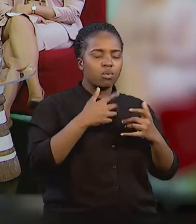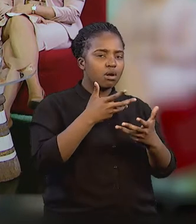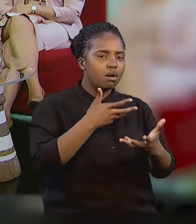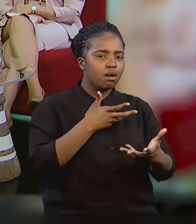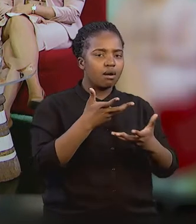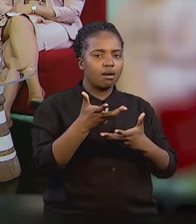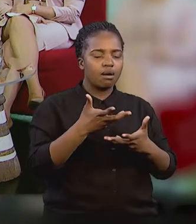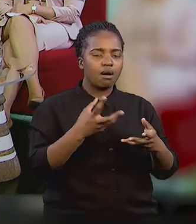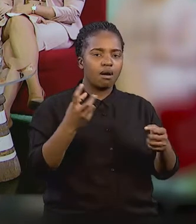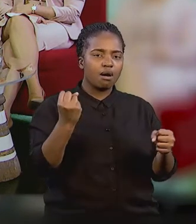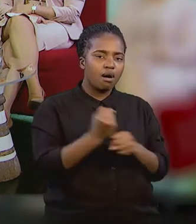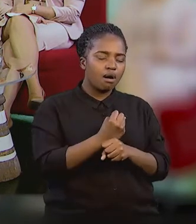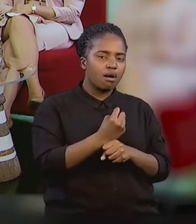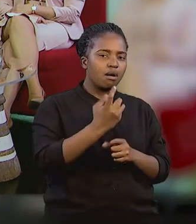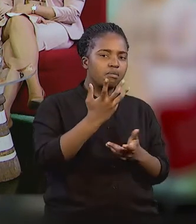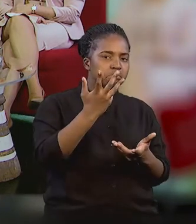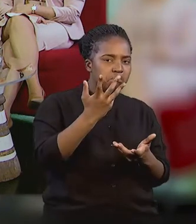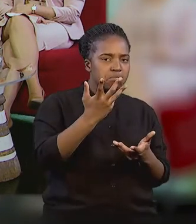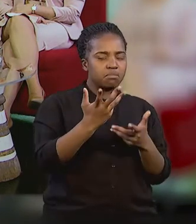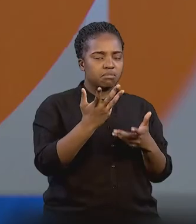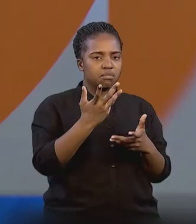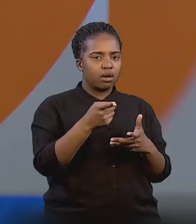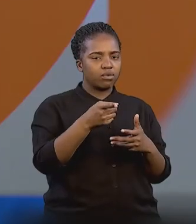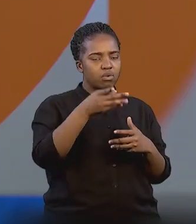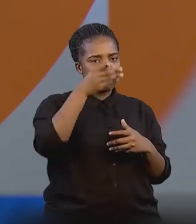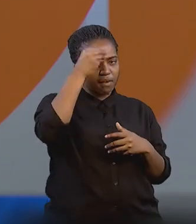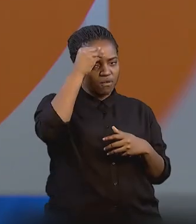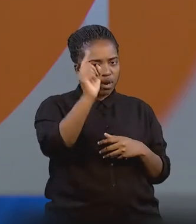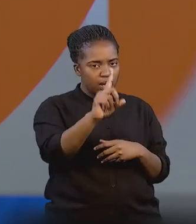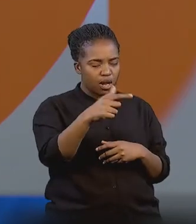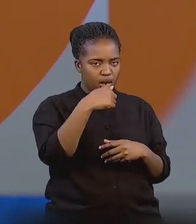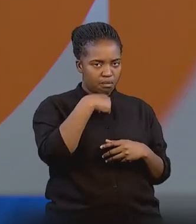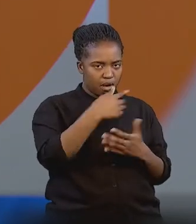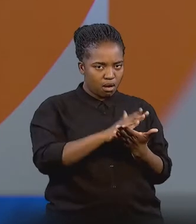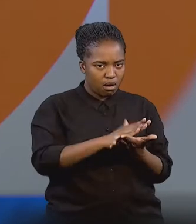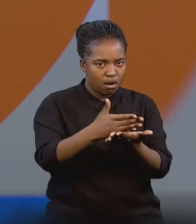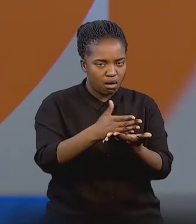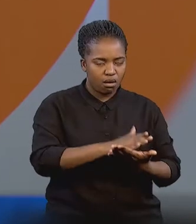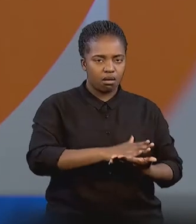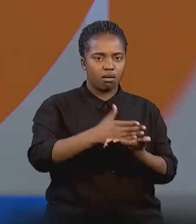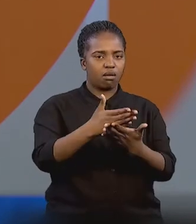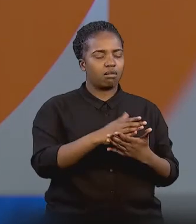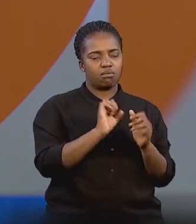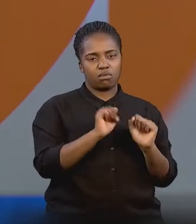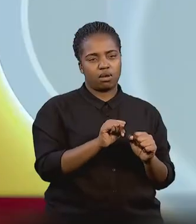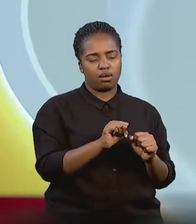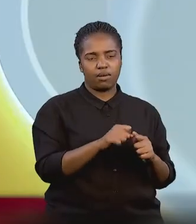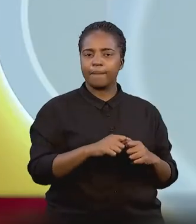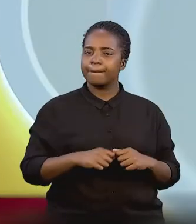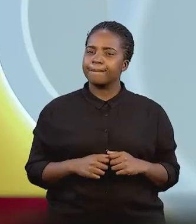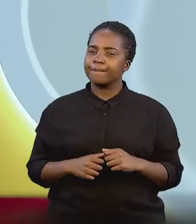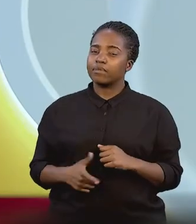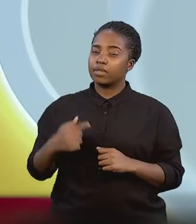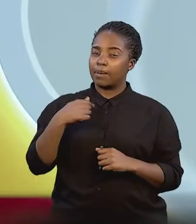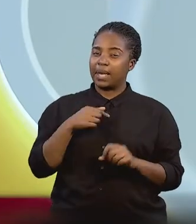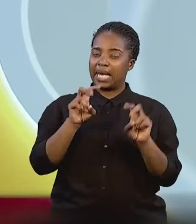them, and you get to try and figure it out with them, take a lot of their learnings that they've had, and just better your life as a whole. My